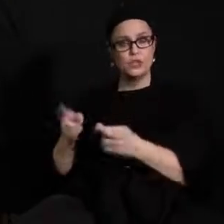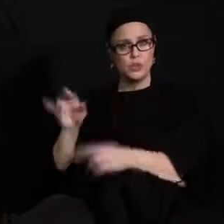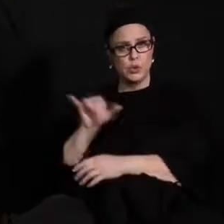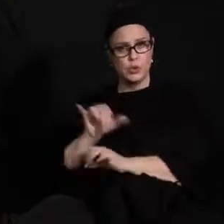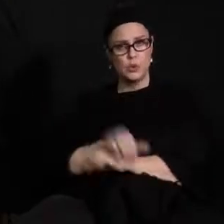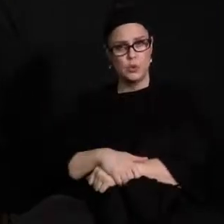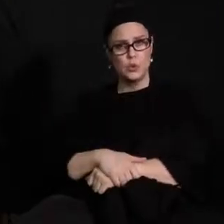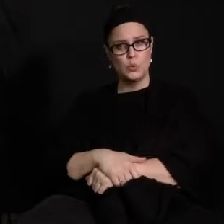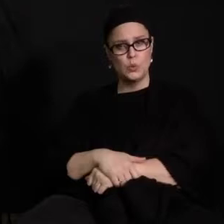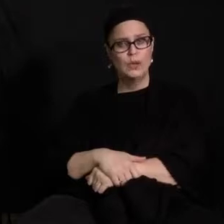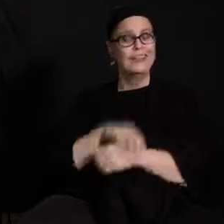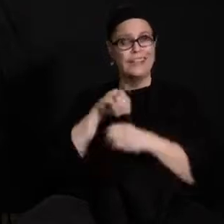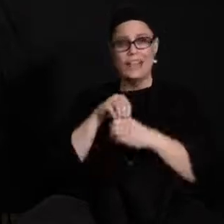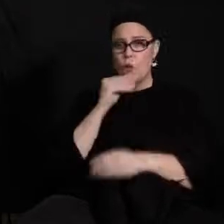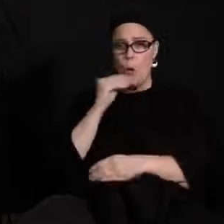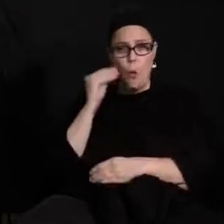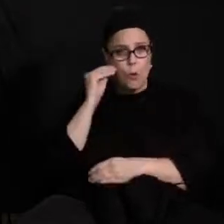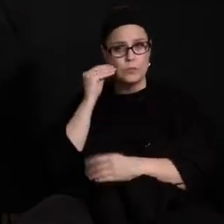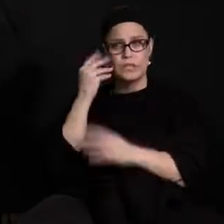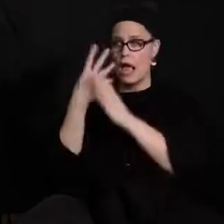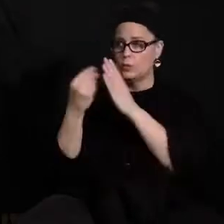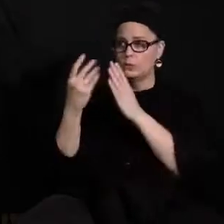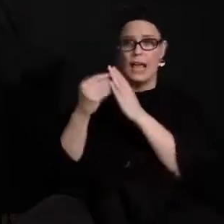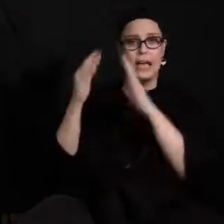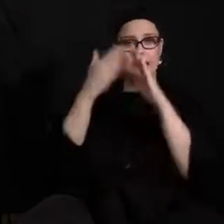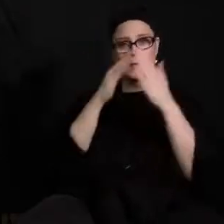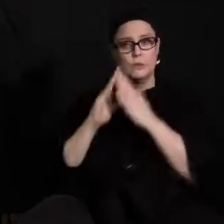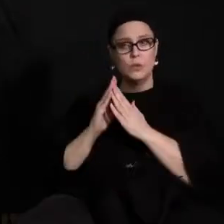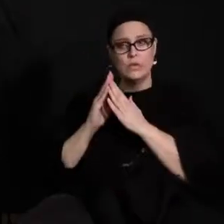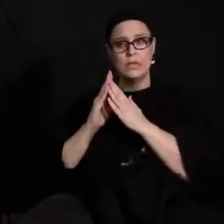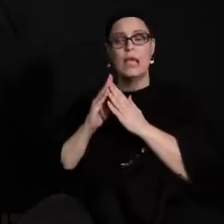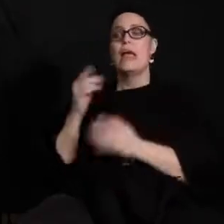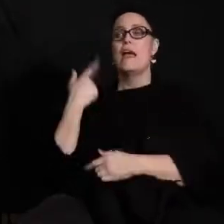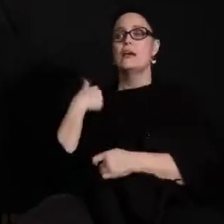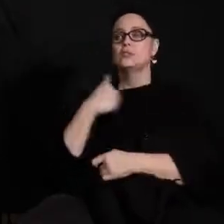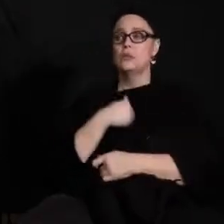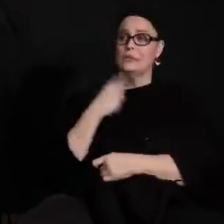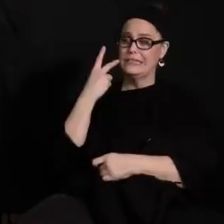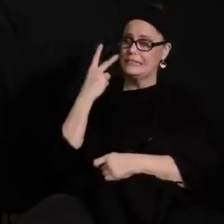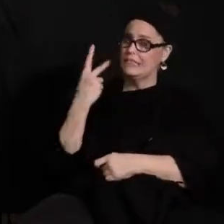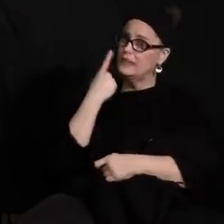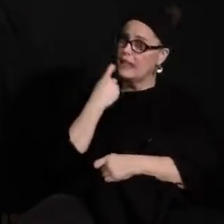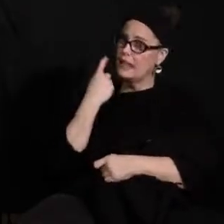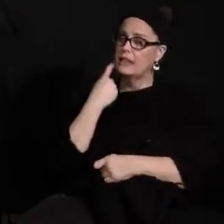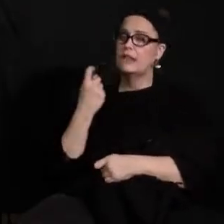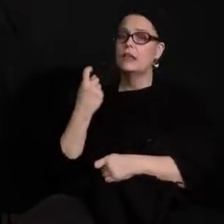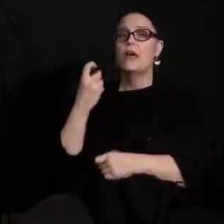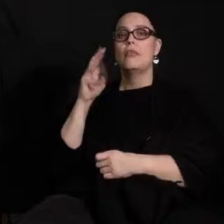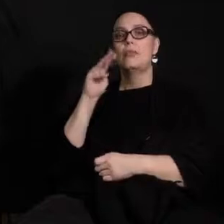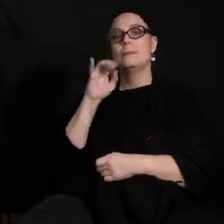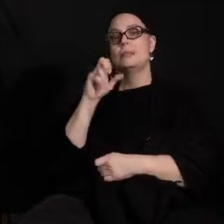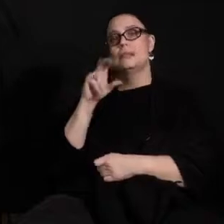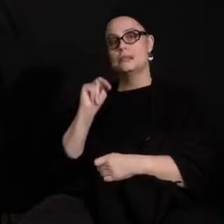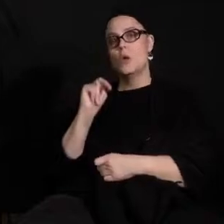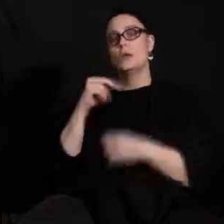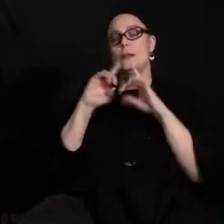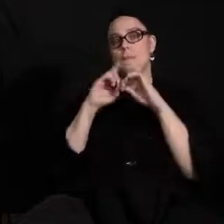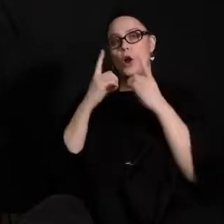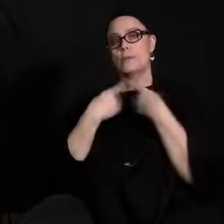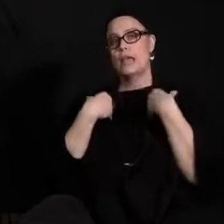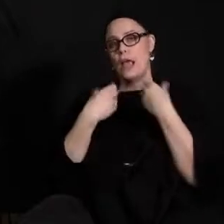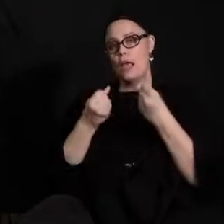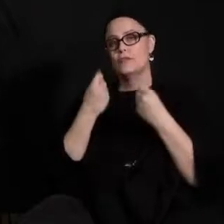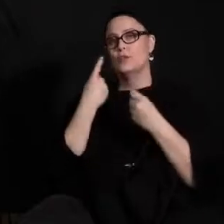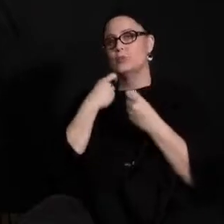you know in their homes and outside in their own communities as we as we've seen lately the Minnesota Department of Health just